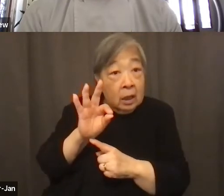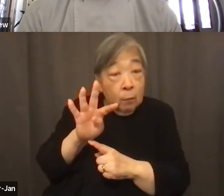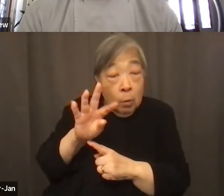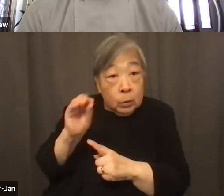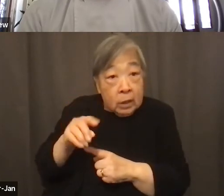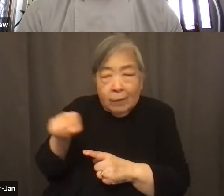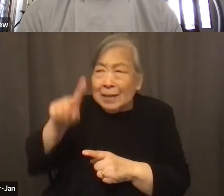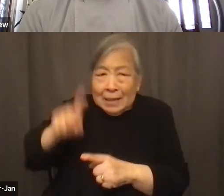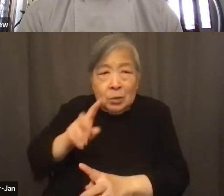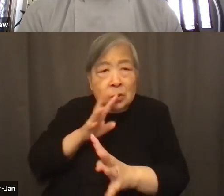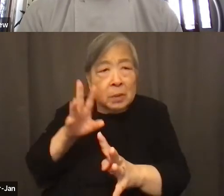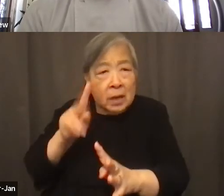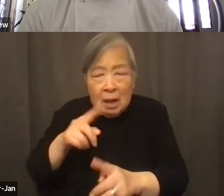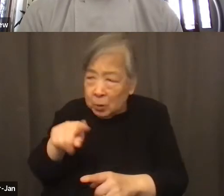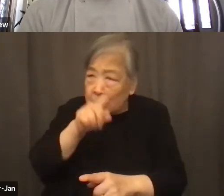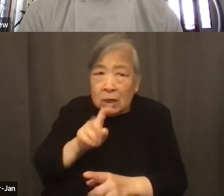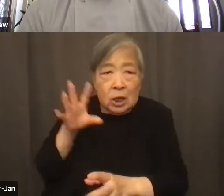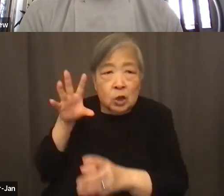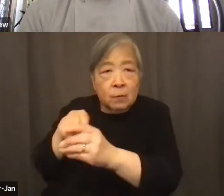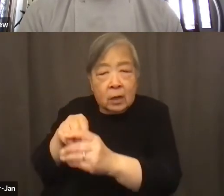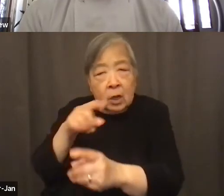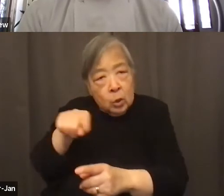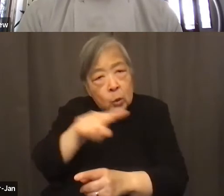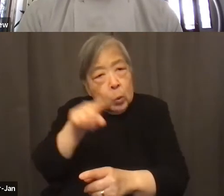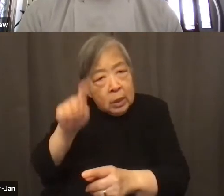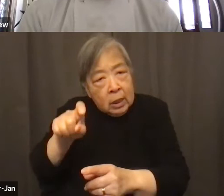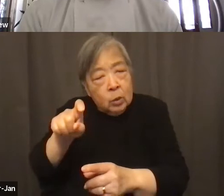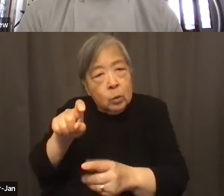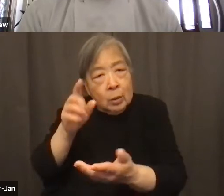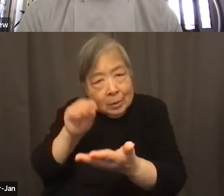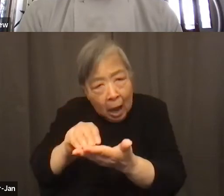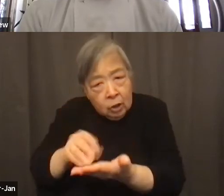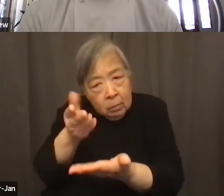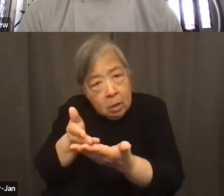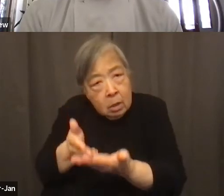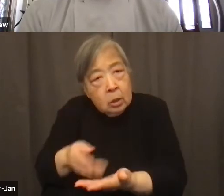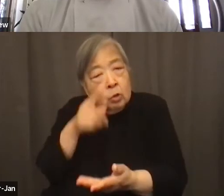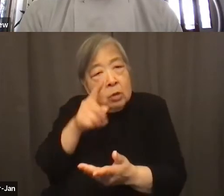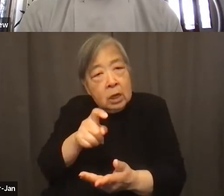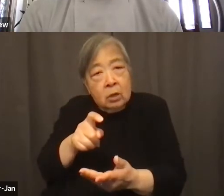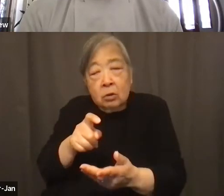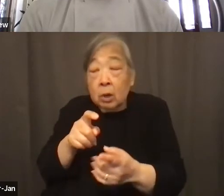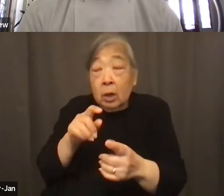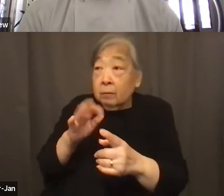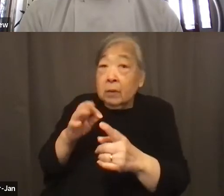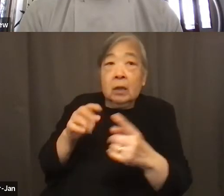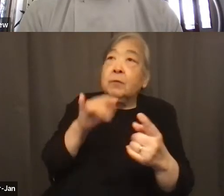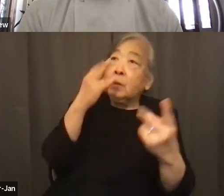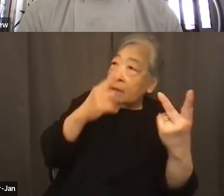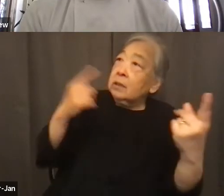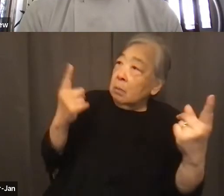you need to intervene, you need to document, you need to detract the harasser, the attacker.